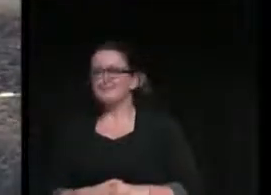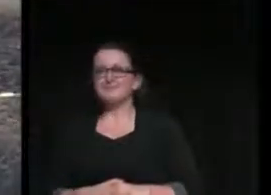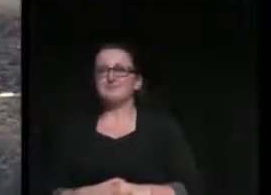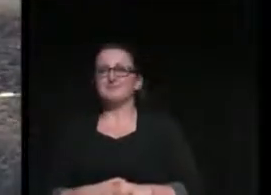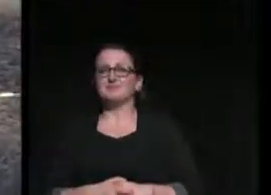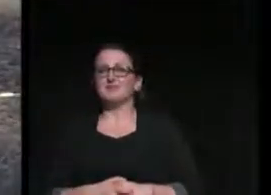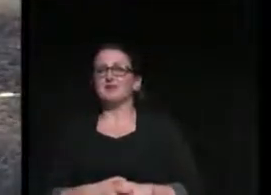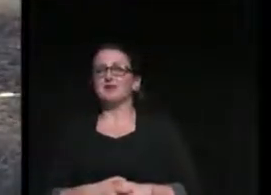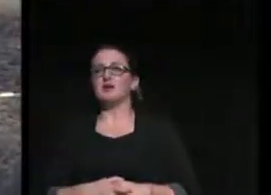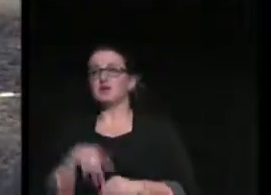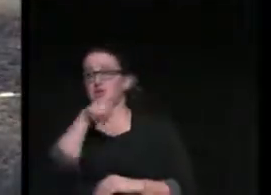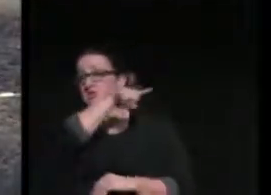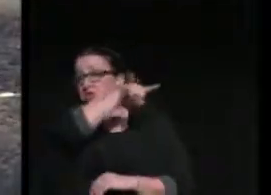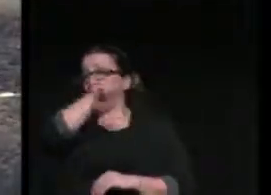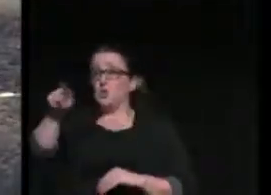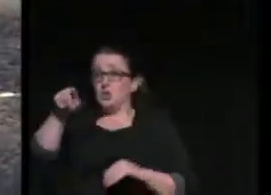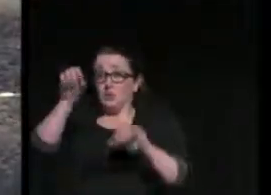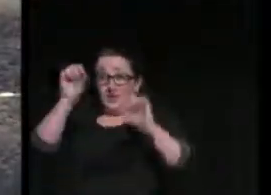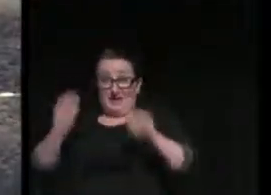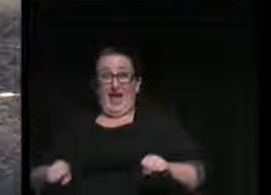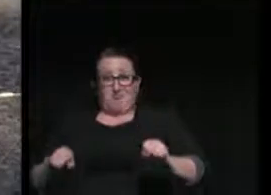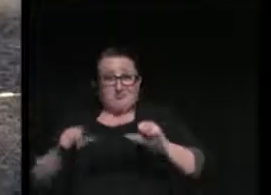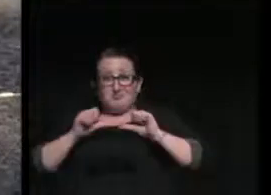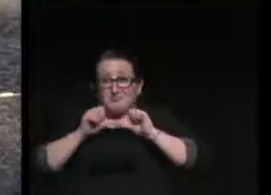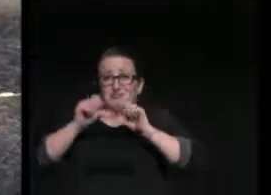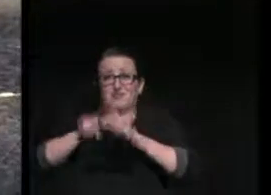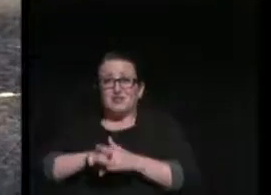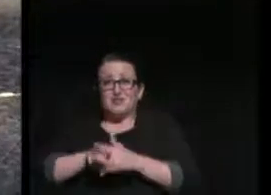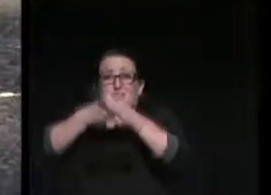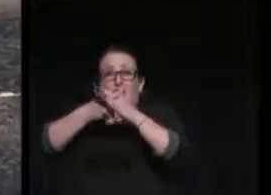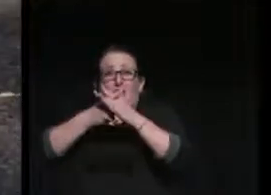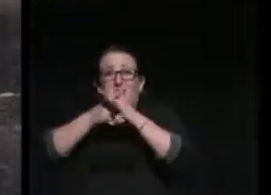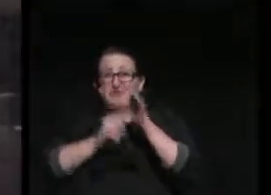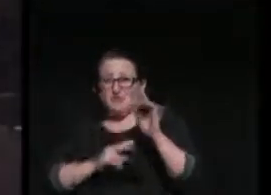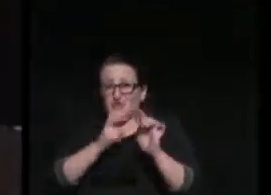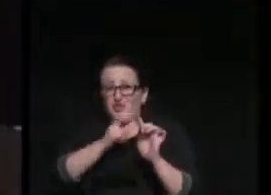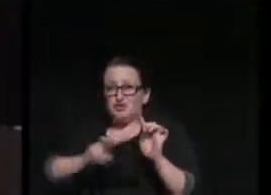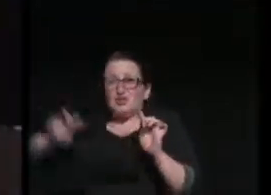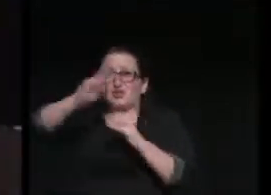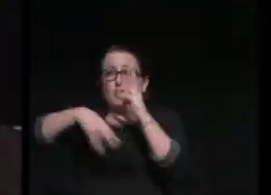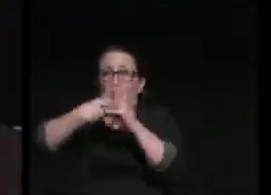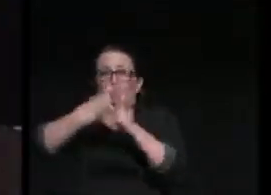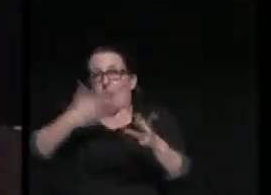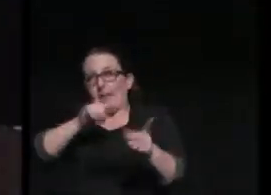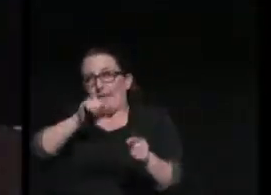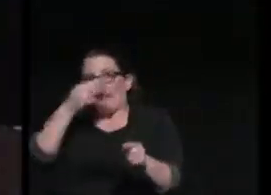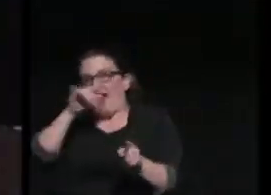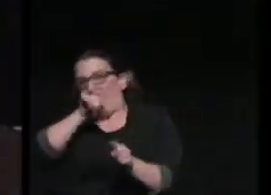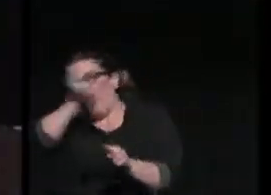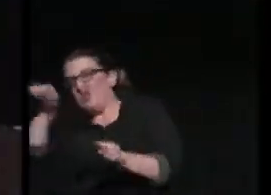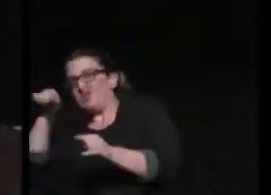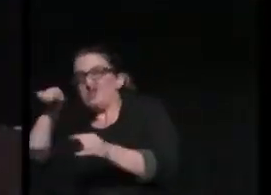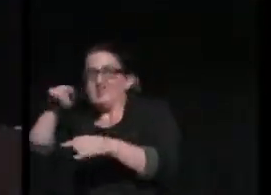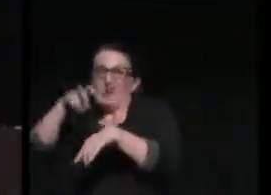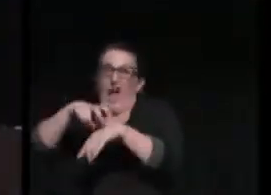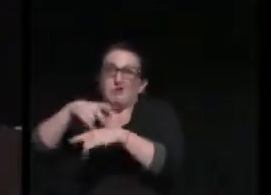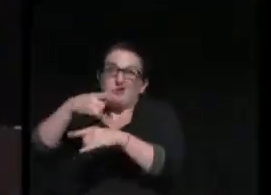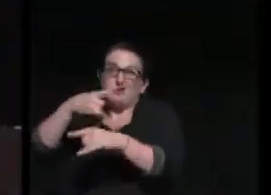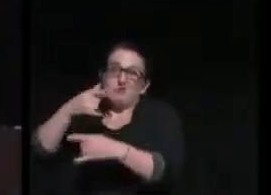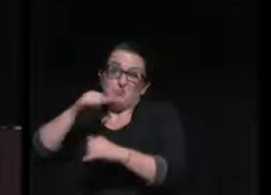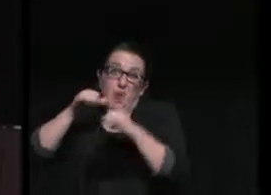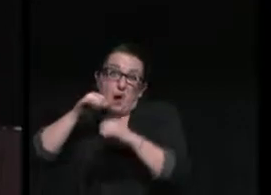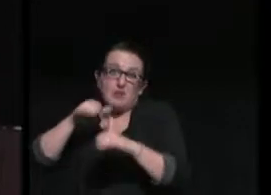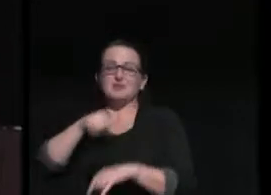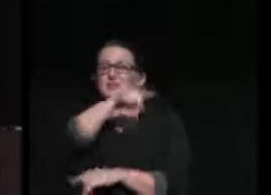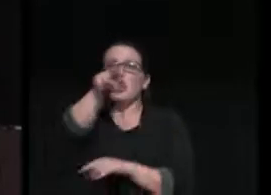So you could make your way out into the world or maybe just back down the street to the Irish pub. So you could get that